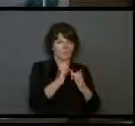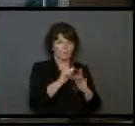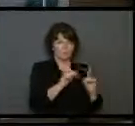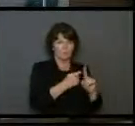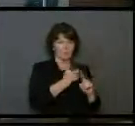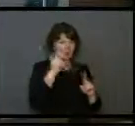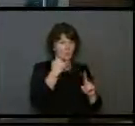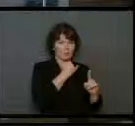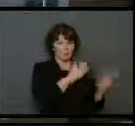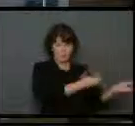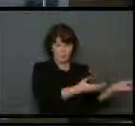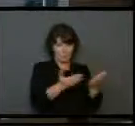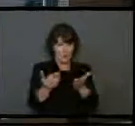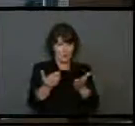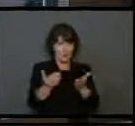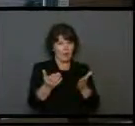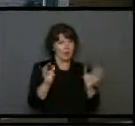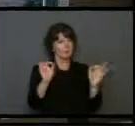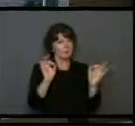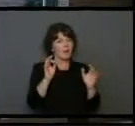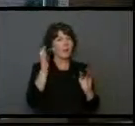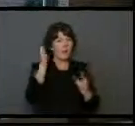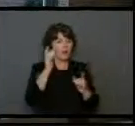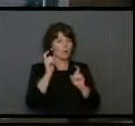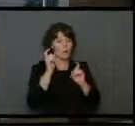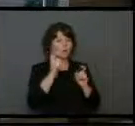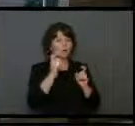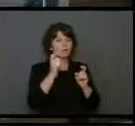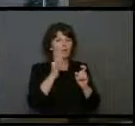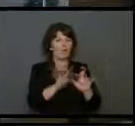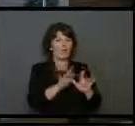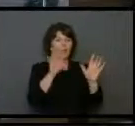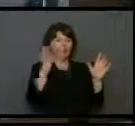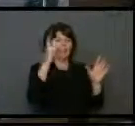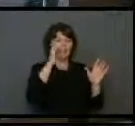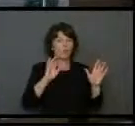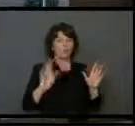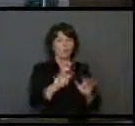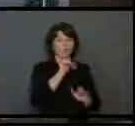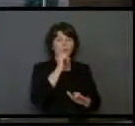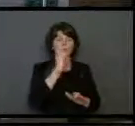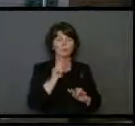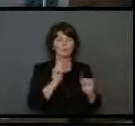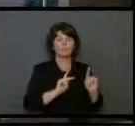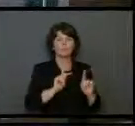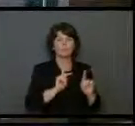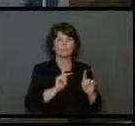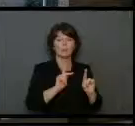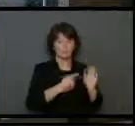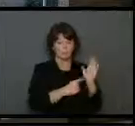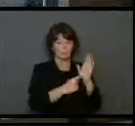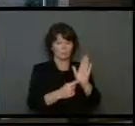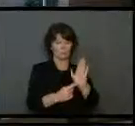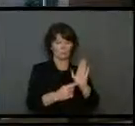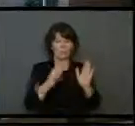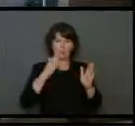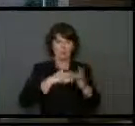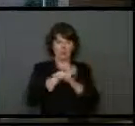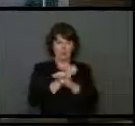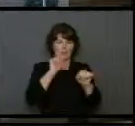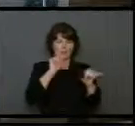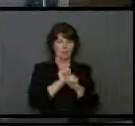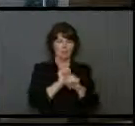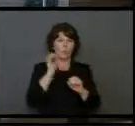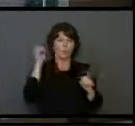of Israel I have kept. I will also make you a light for the Gentiles, that you may bring my salvation to the ends of the earth.